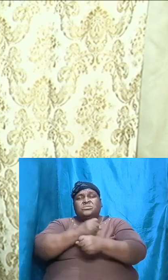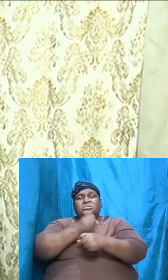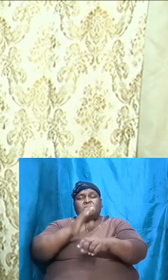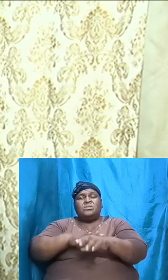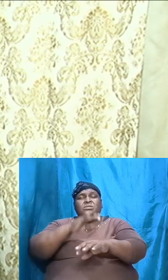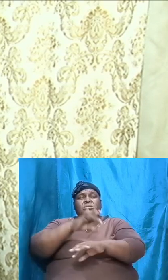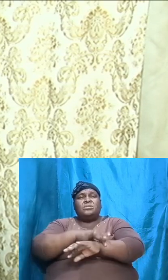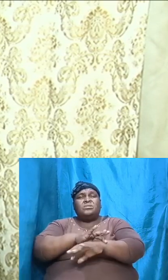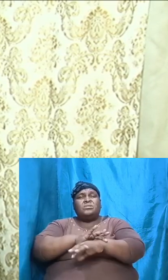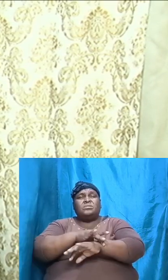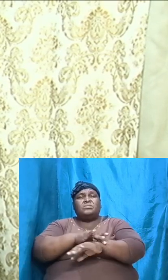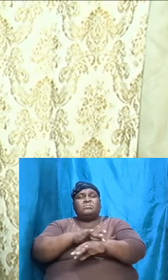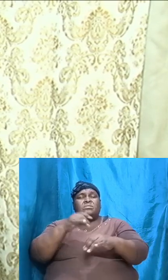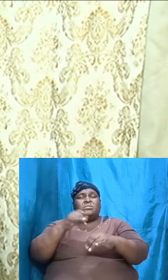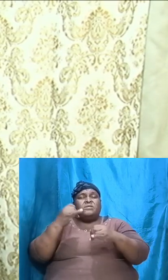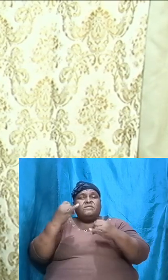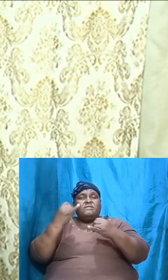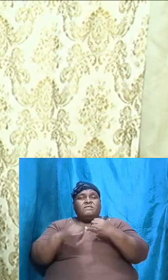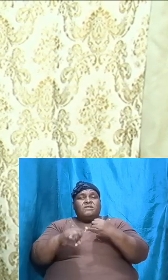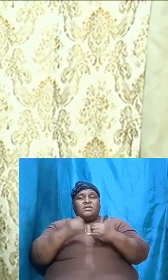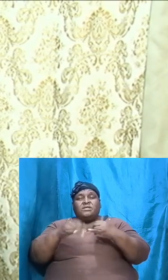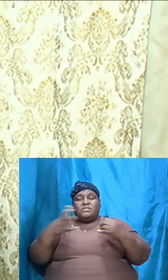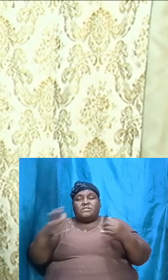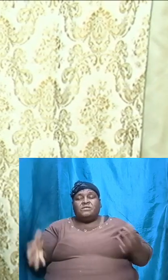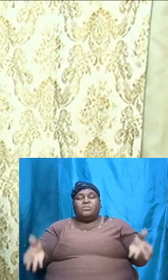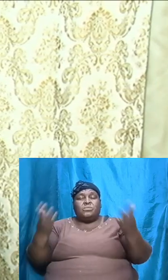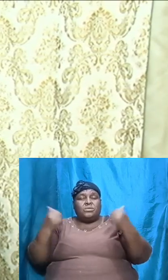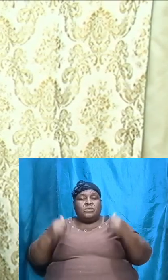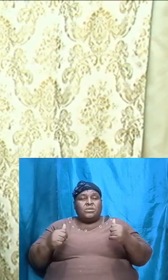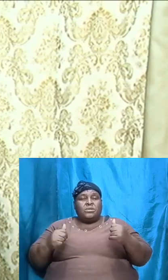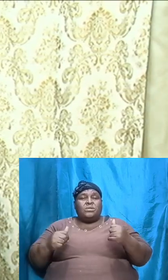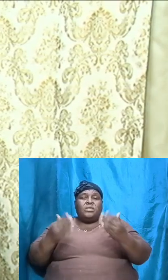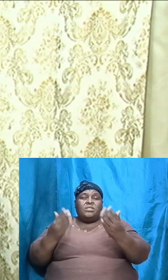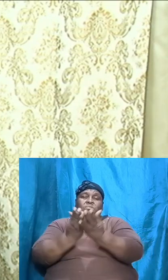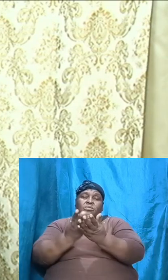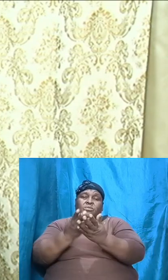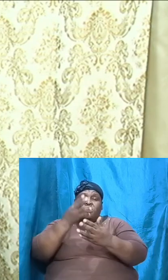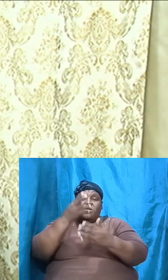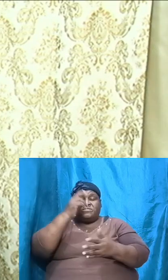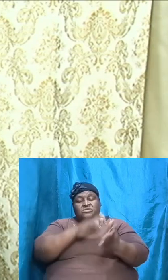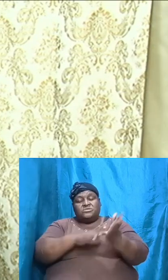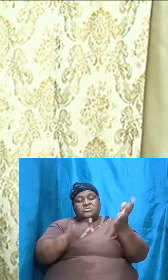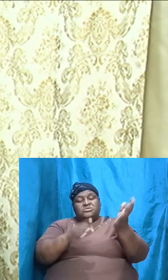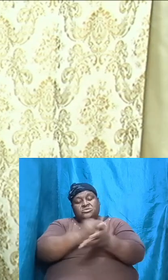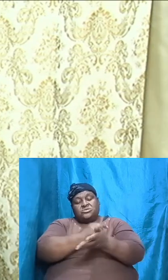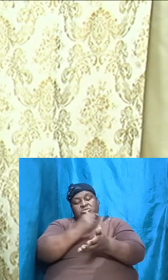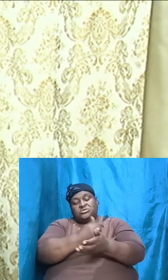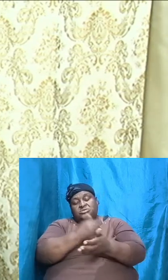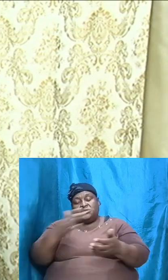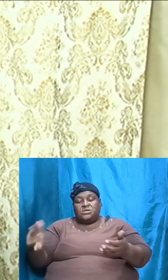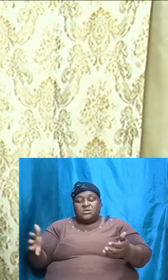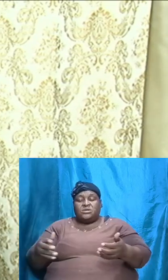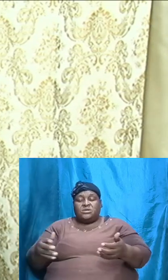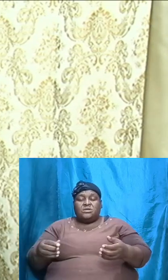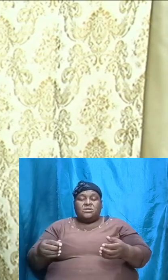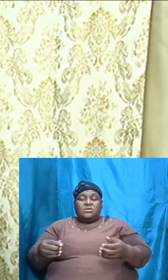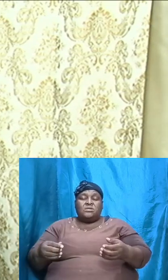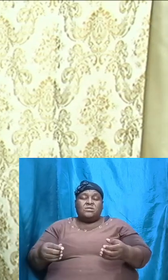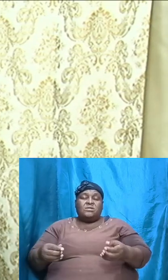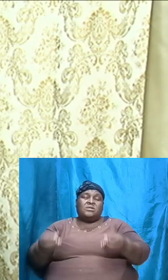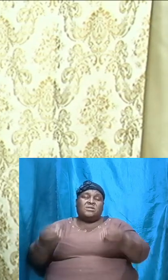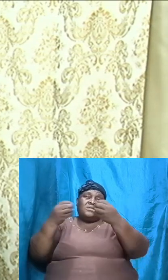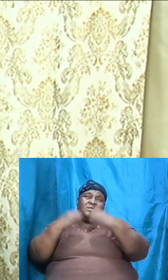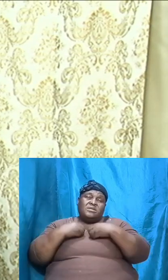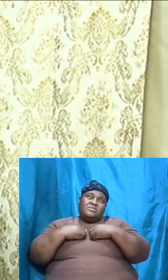final things will come and the book of Genesis has given us a clear concise